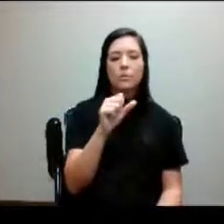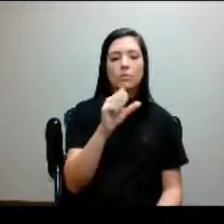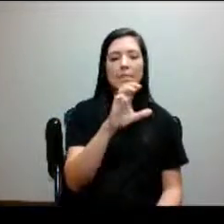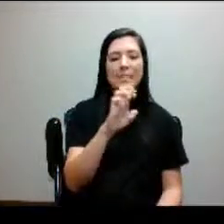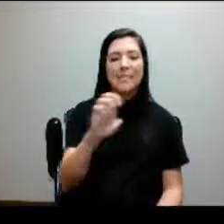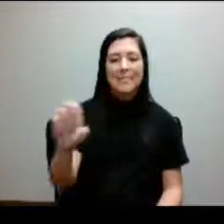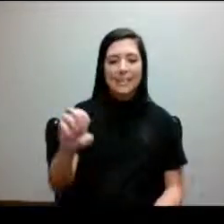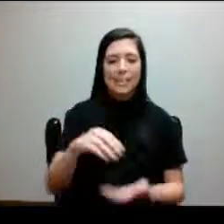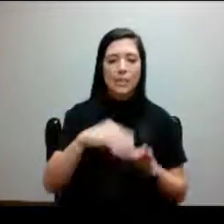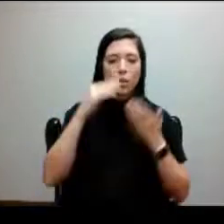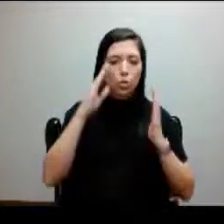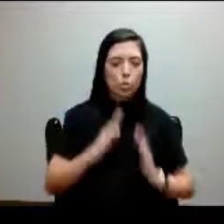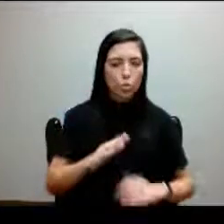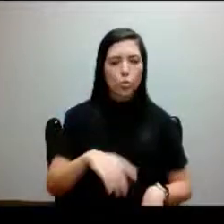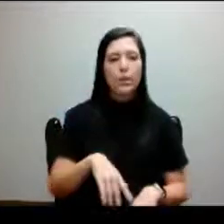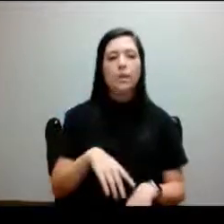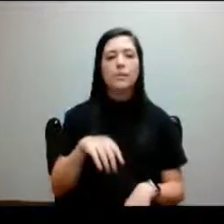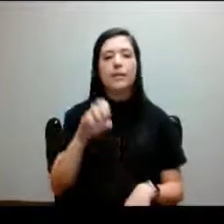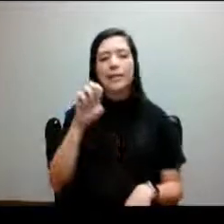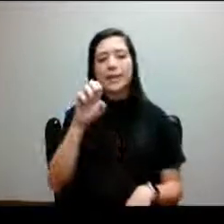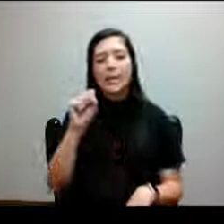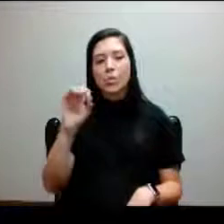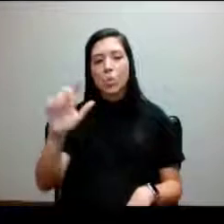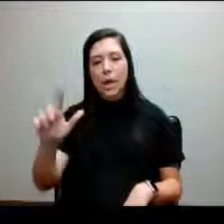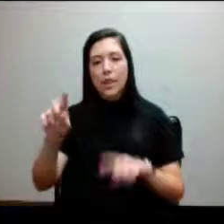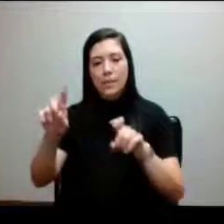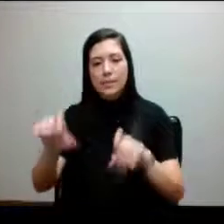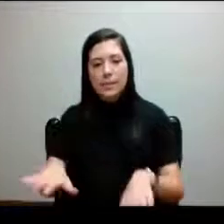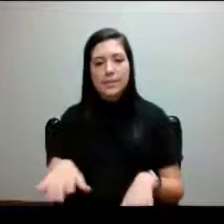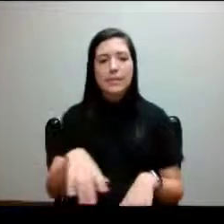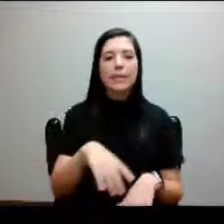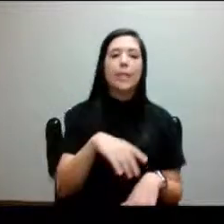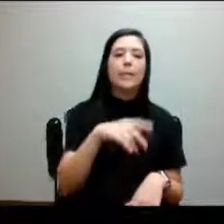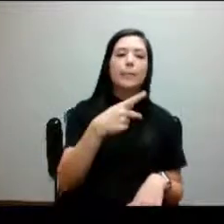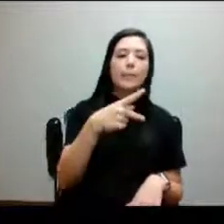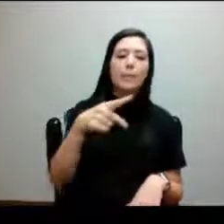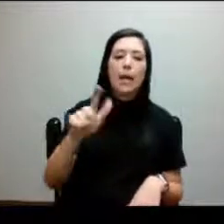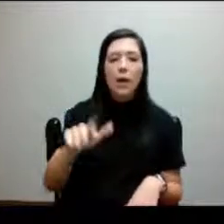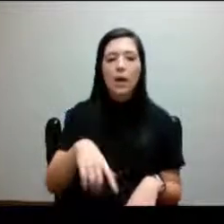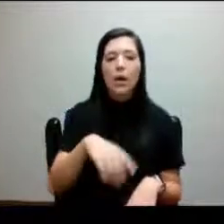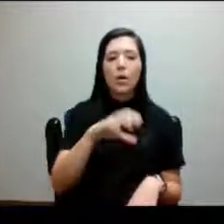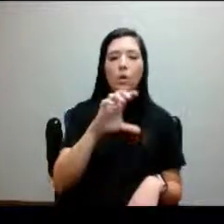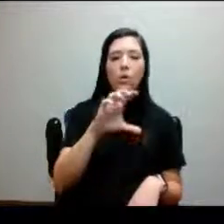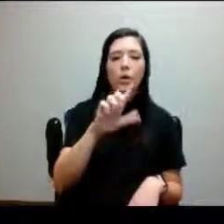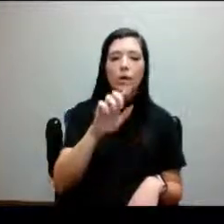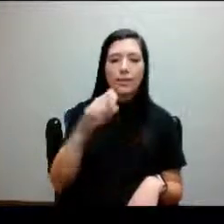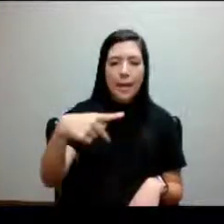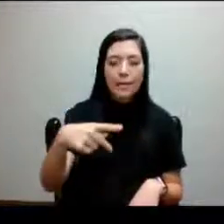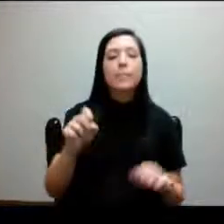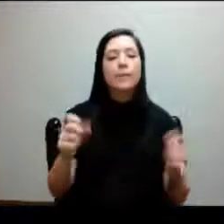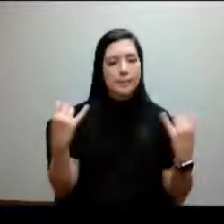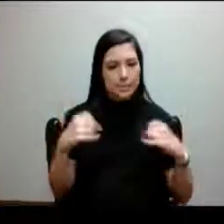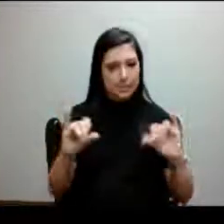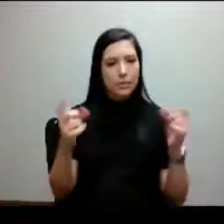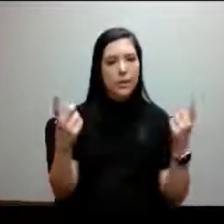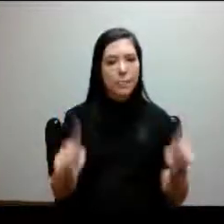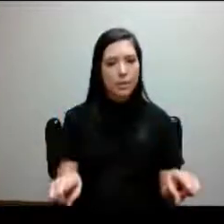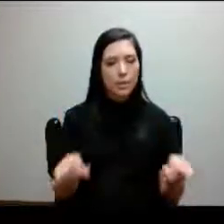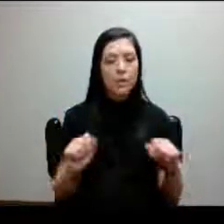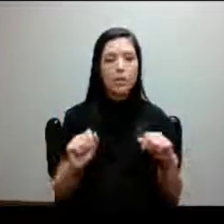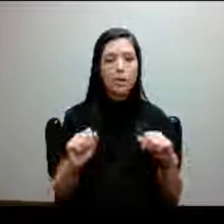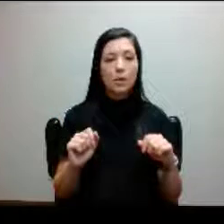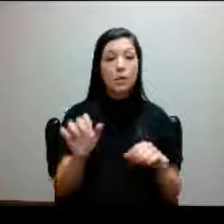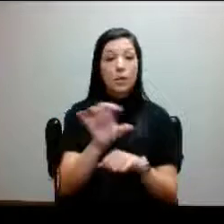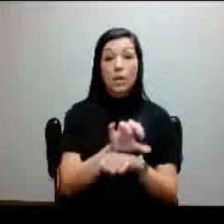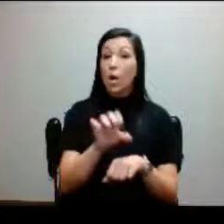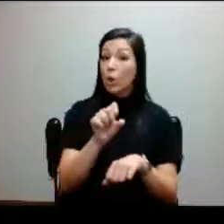TABE, ESOL placement, Alex PPL, CLEP, those things can still happen. By appointment,